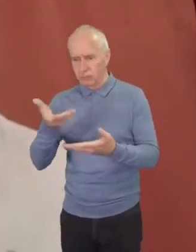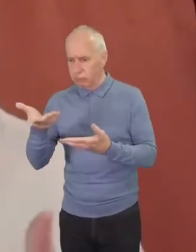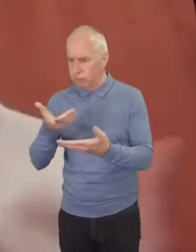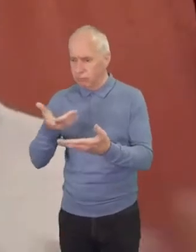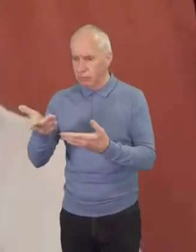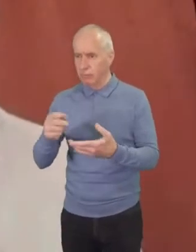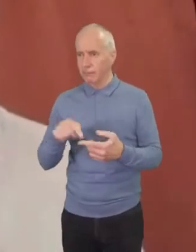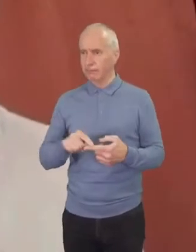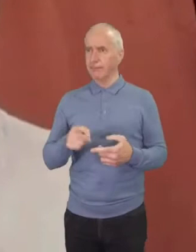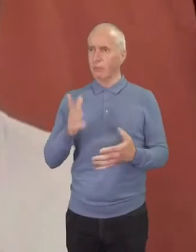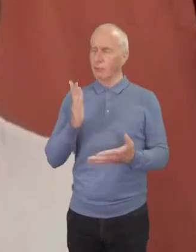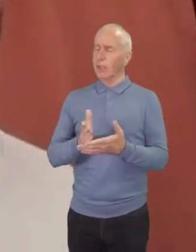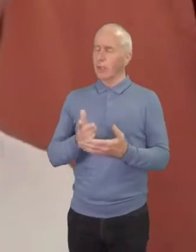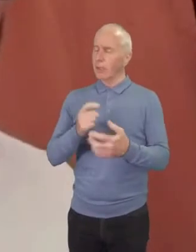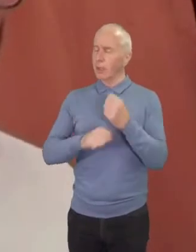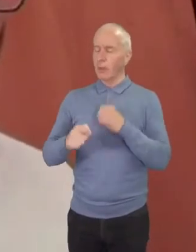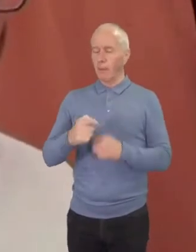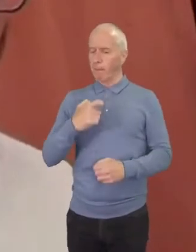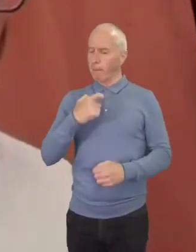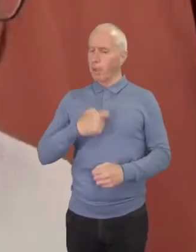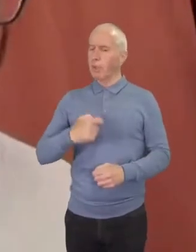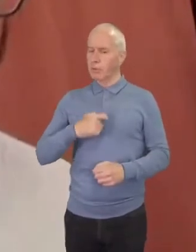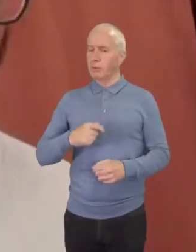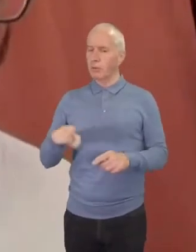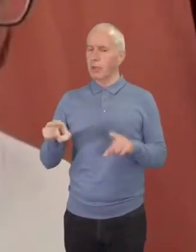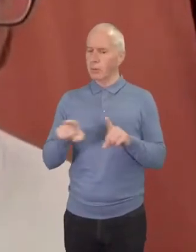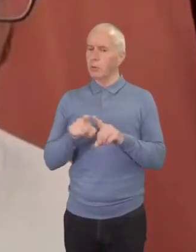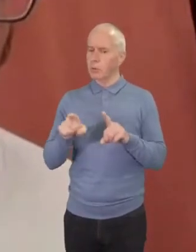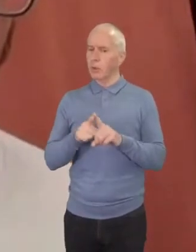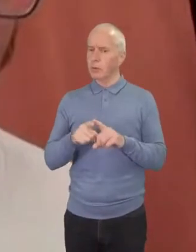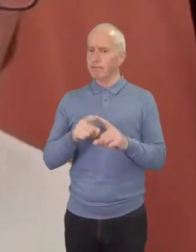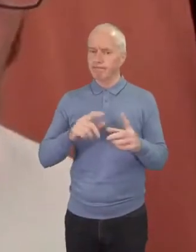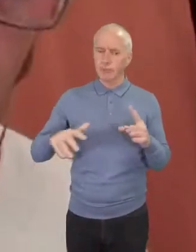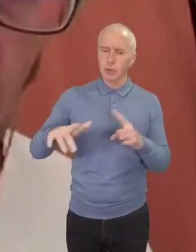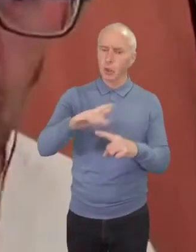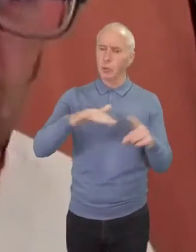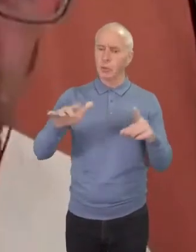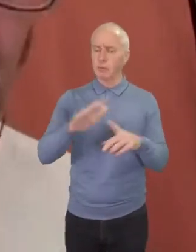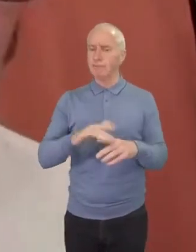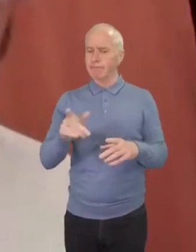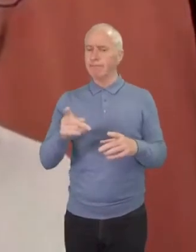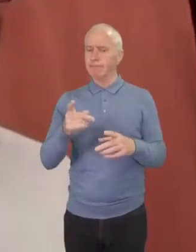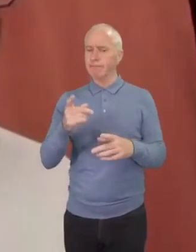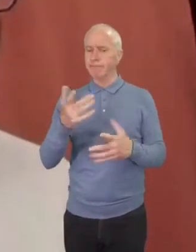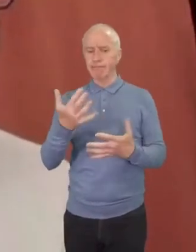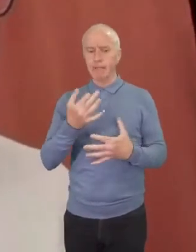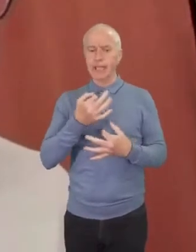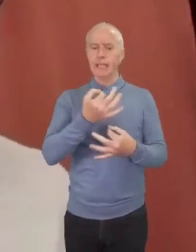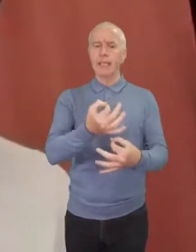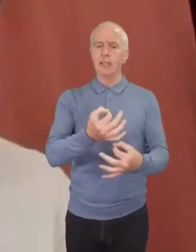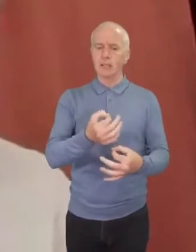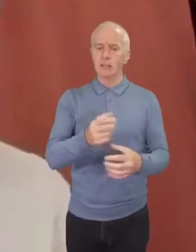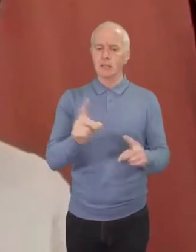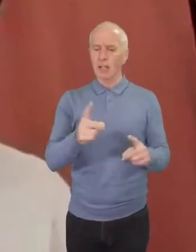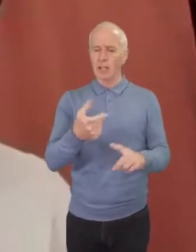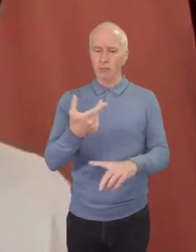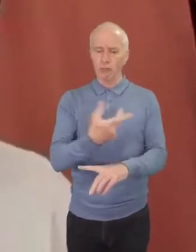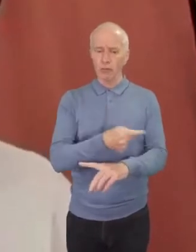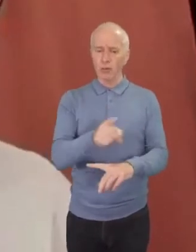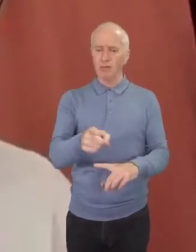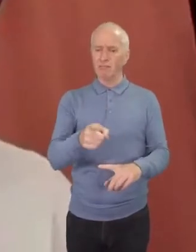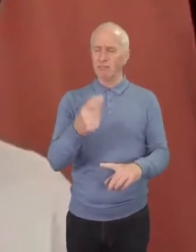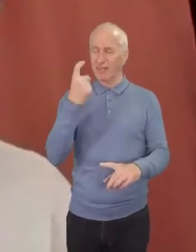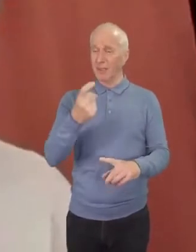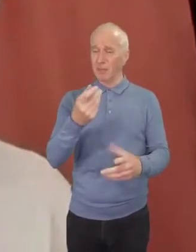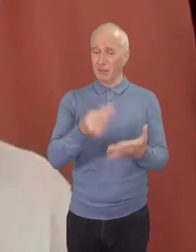is personal but it's also social and i think we have to think of addiction as in the drug economy as that too um uh